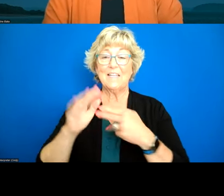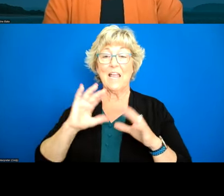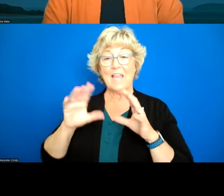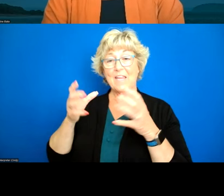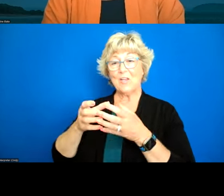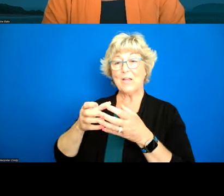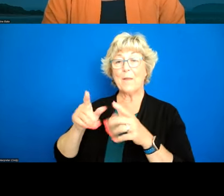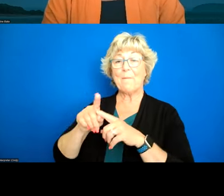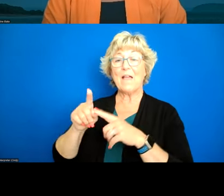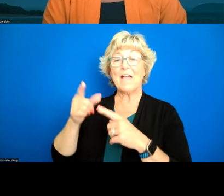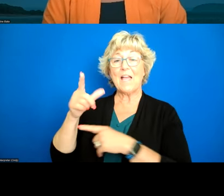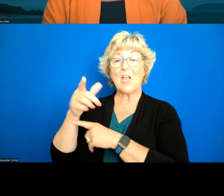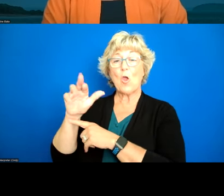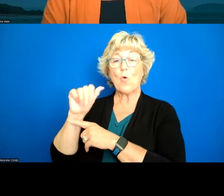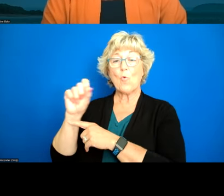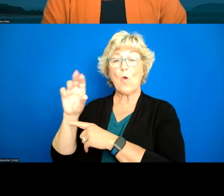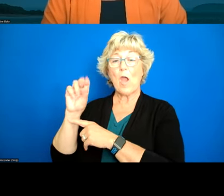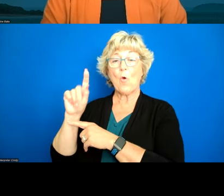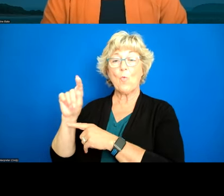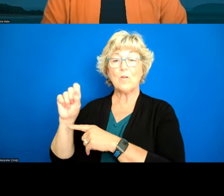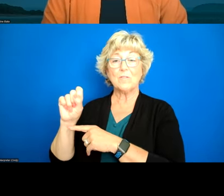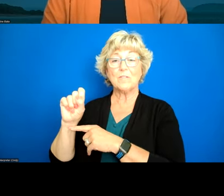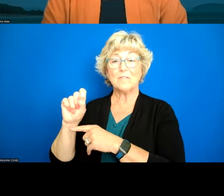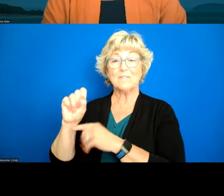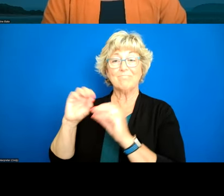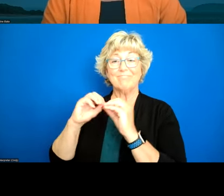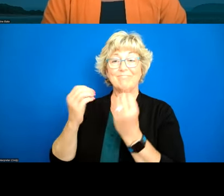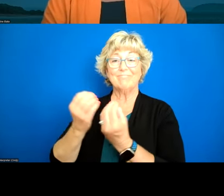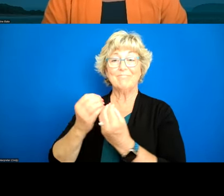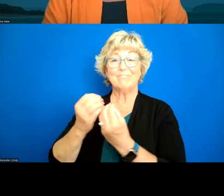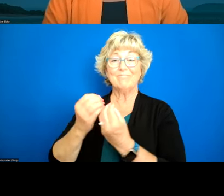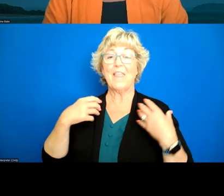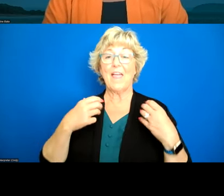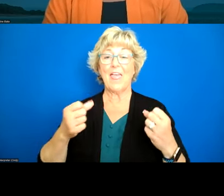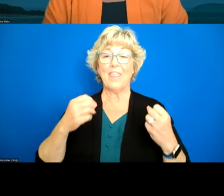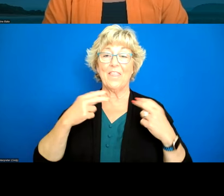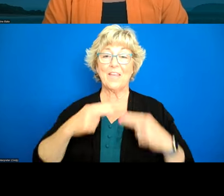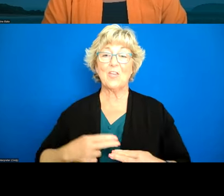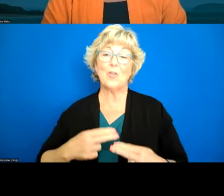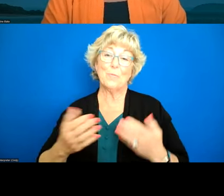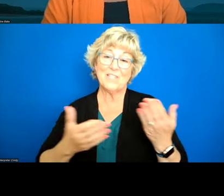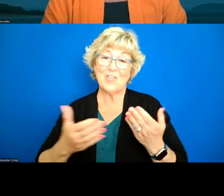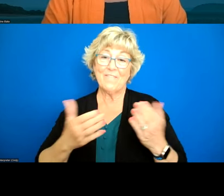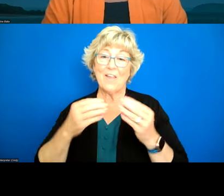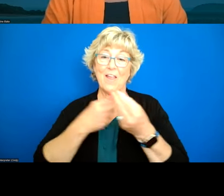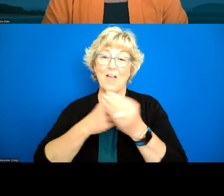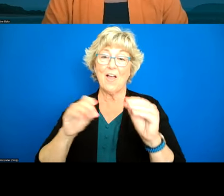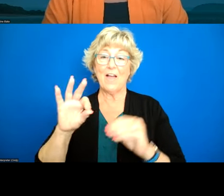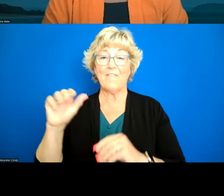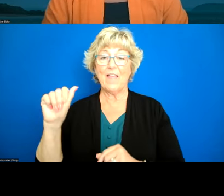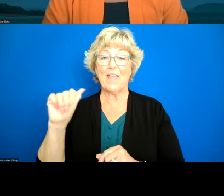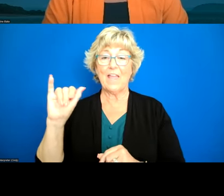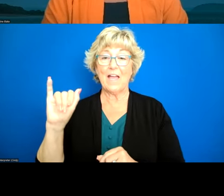grassroots organization um between the health and human services um office of the aio